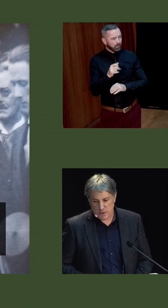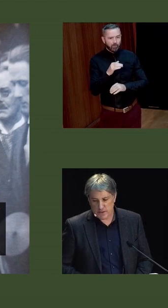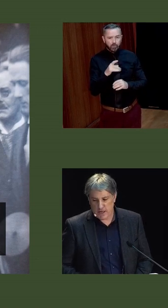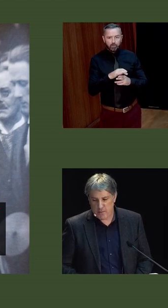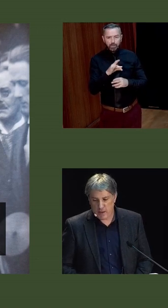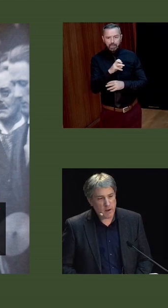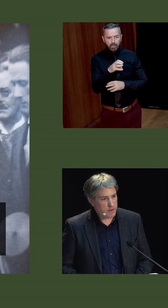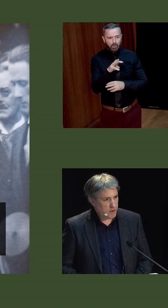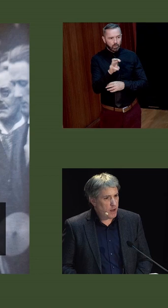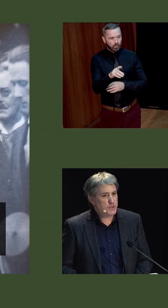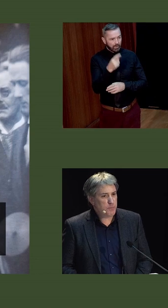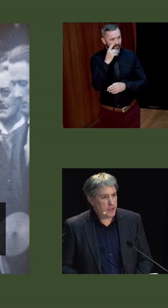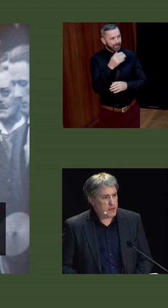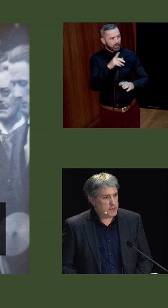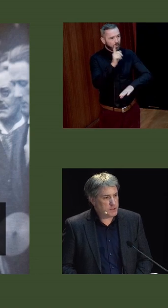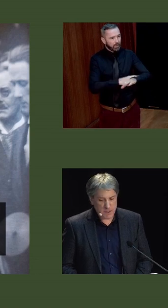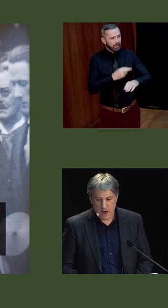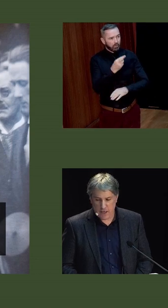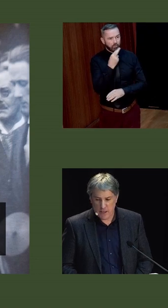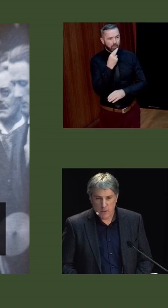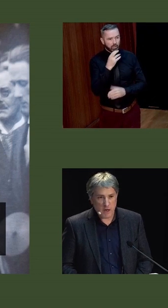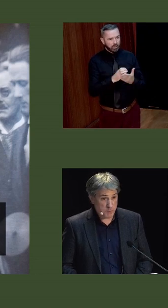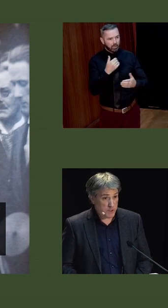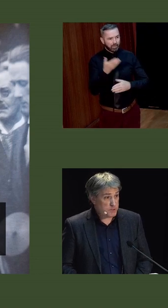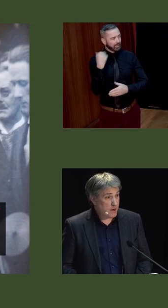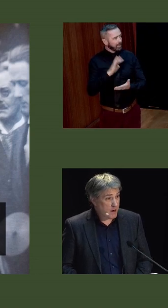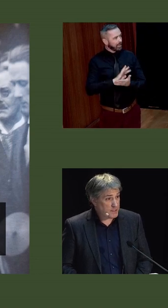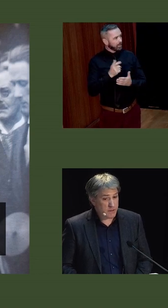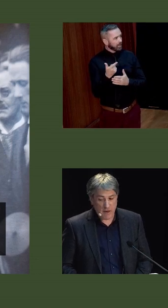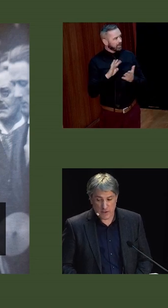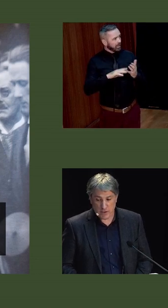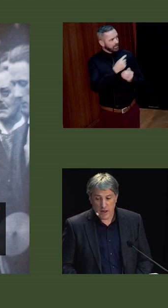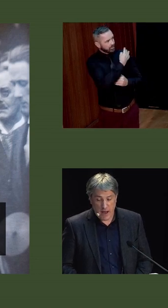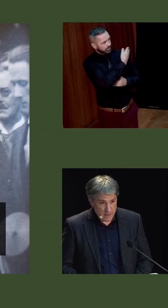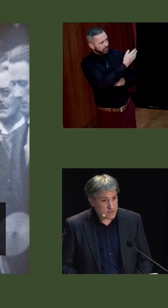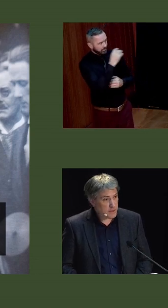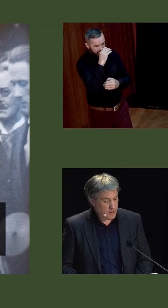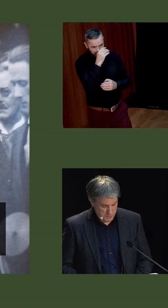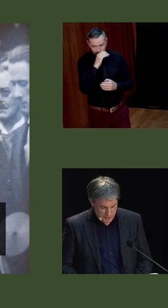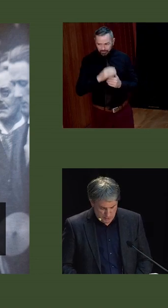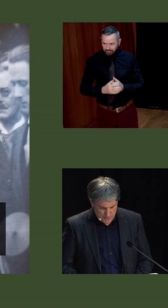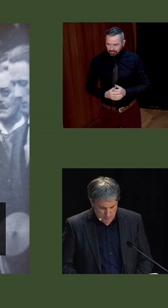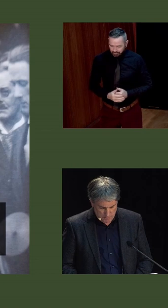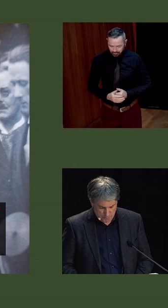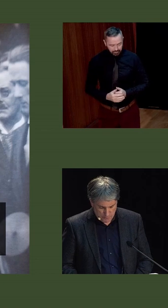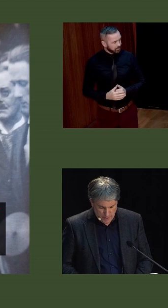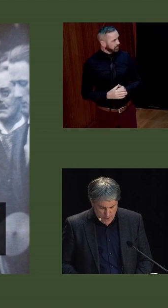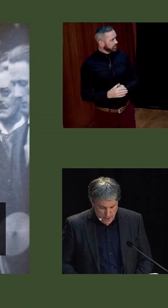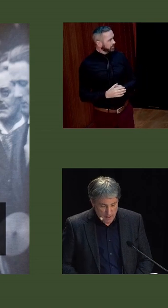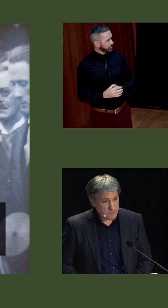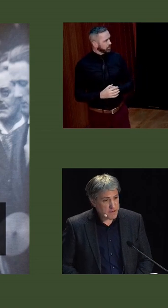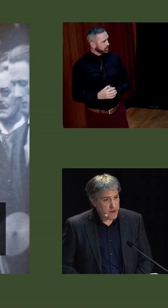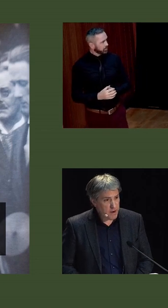And on screen, you can see him in Black Rock College in 1929 with Archbishop John Harty of Cashel and the Archbishop of Dublin.